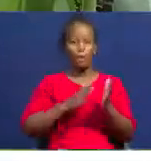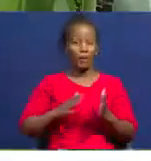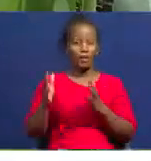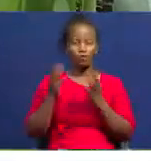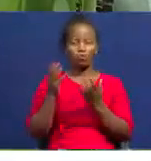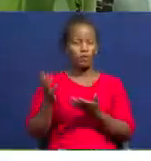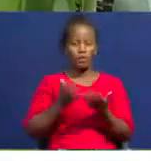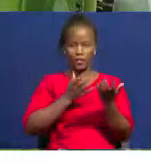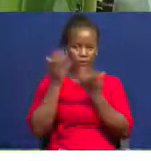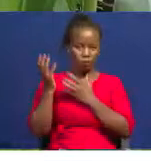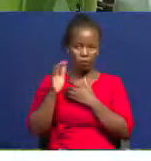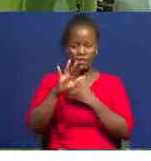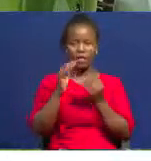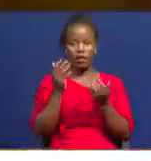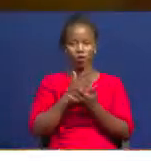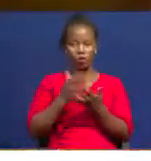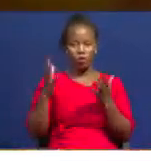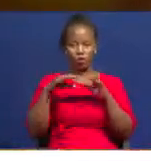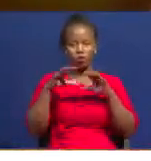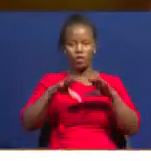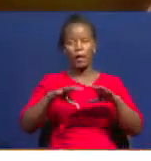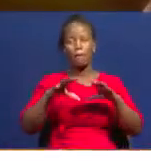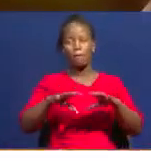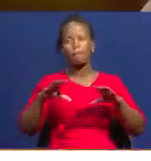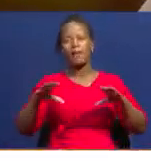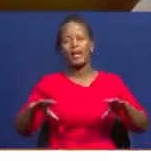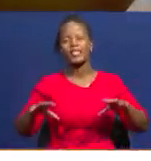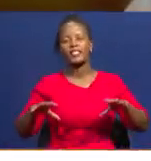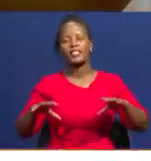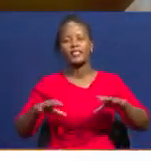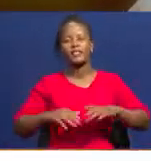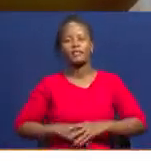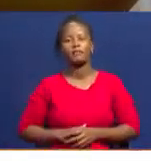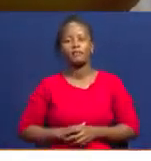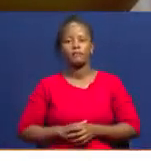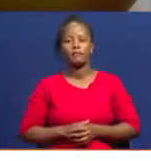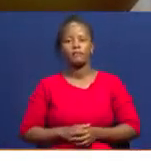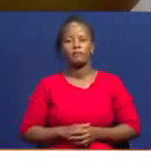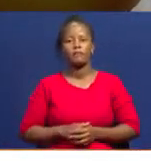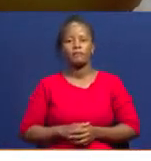transport their goods to markets. Nduta Mukami for Lunchtime News.